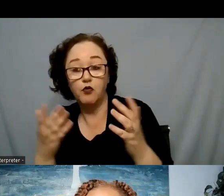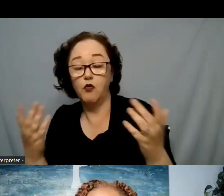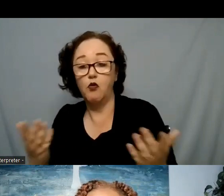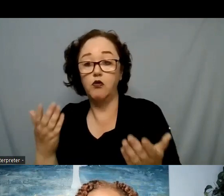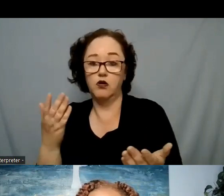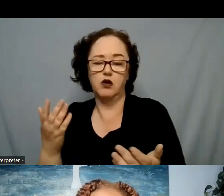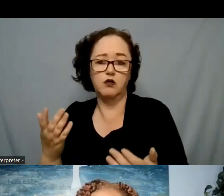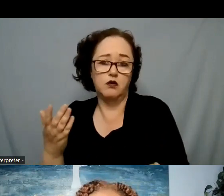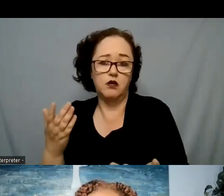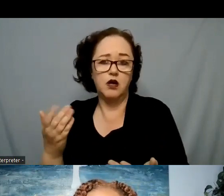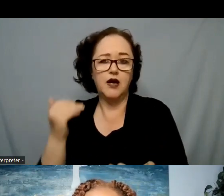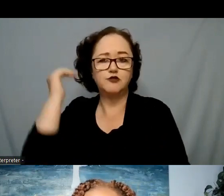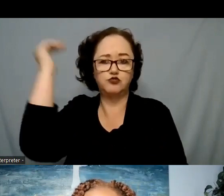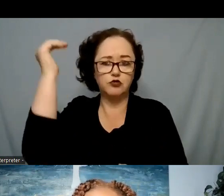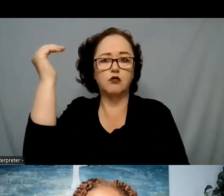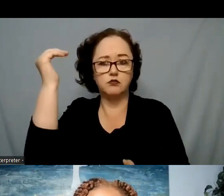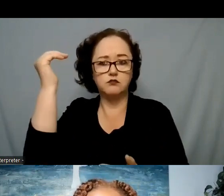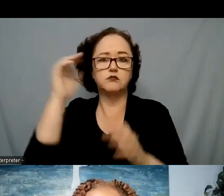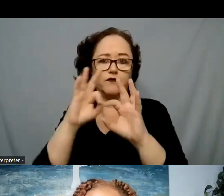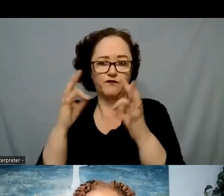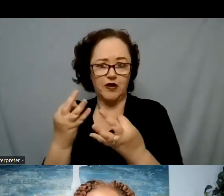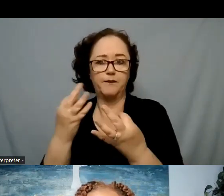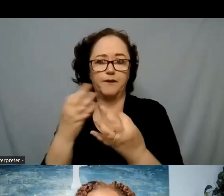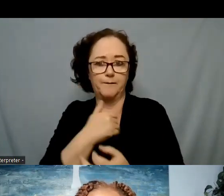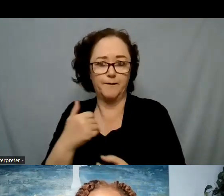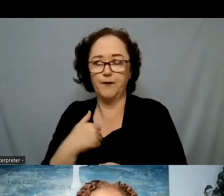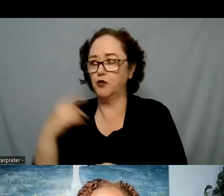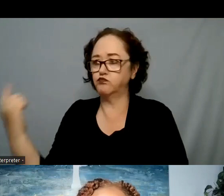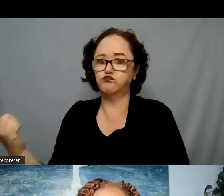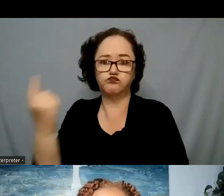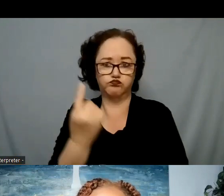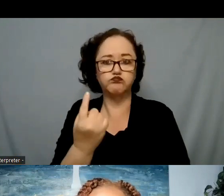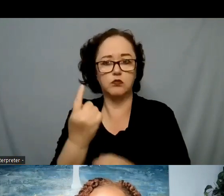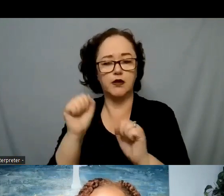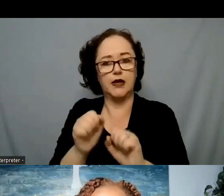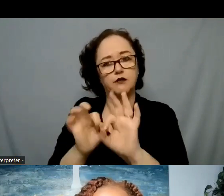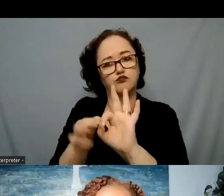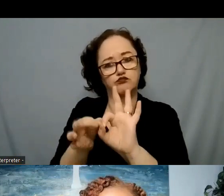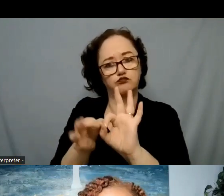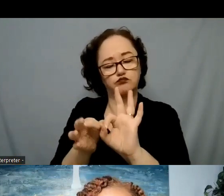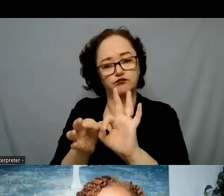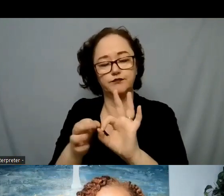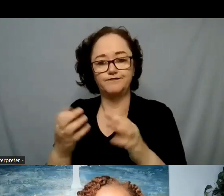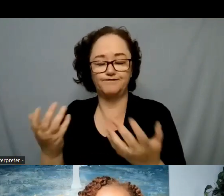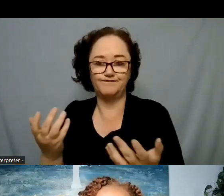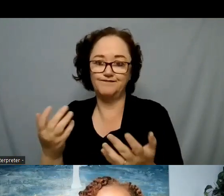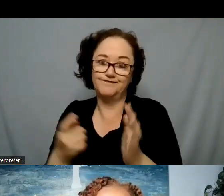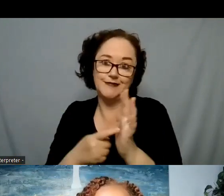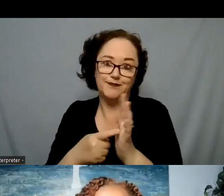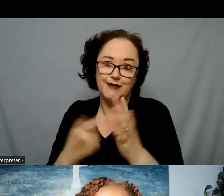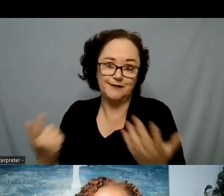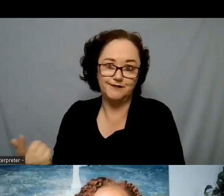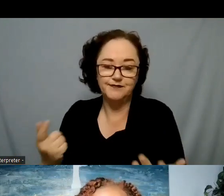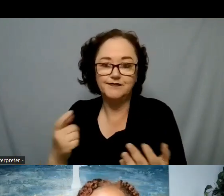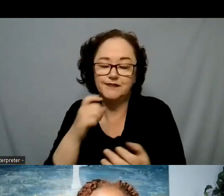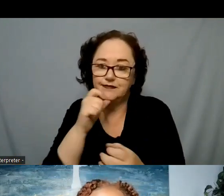that was willing to do it as well. because sometimes systems, they lack certain resources, but